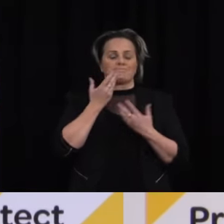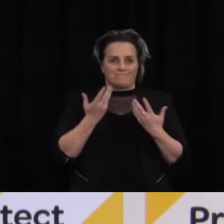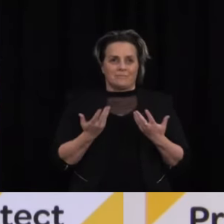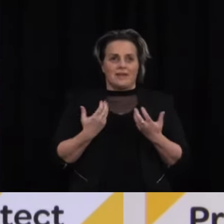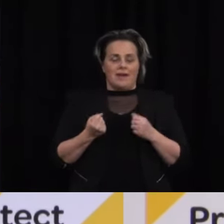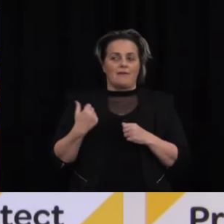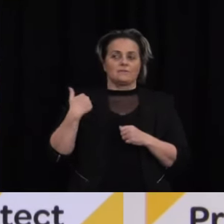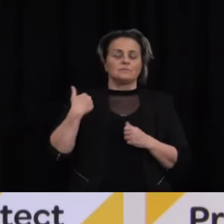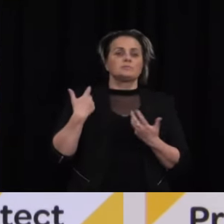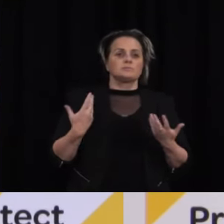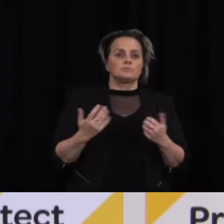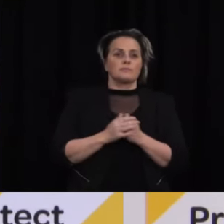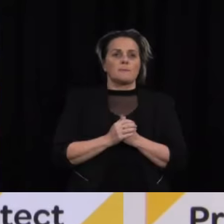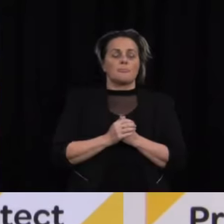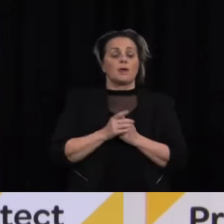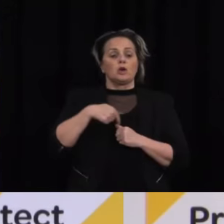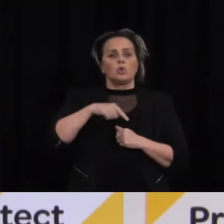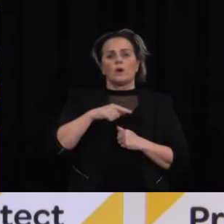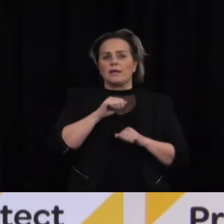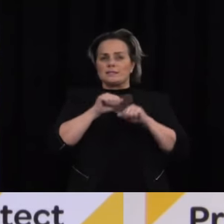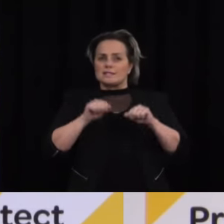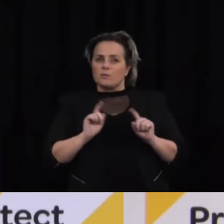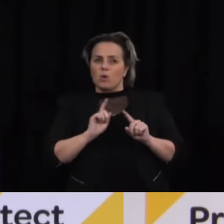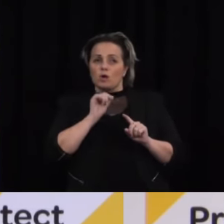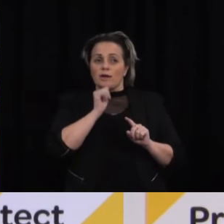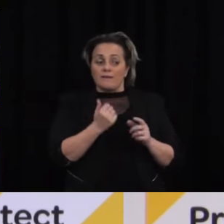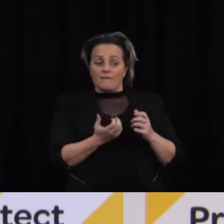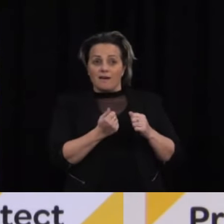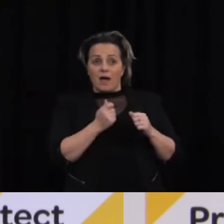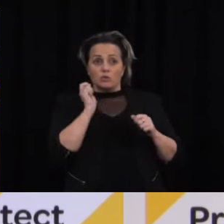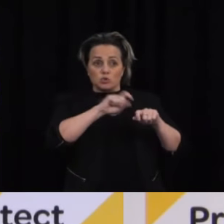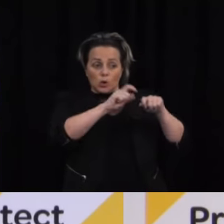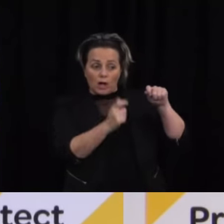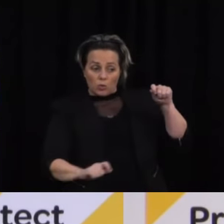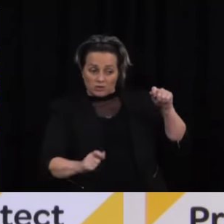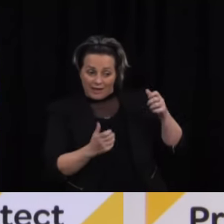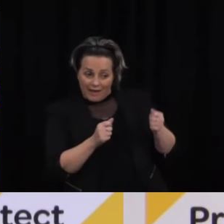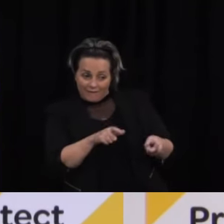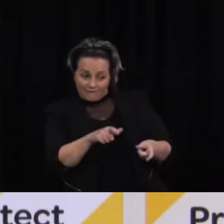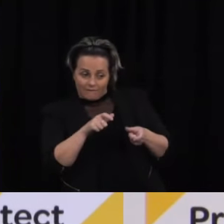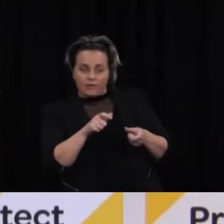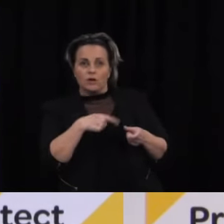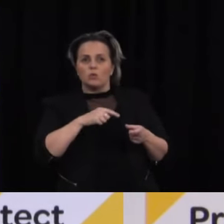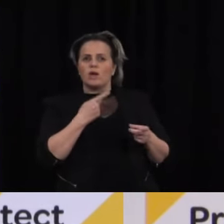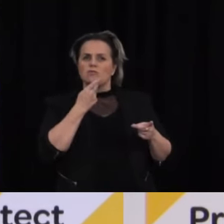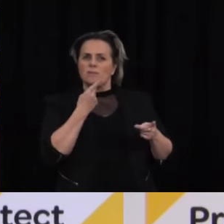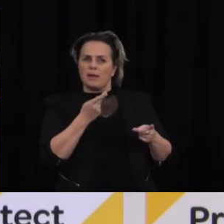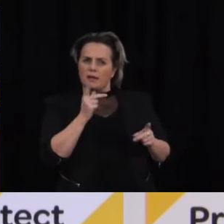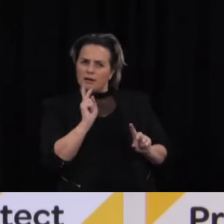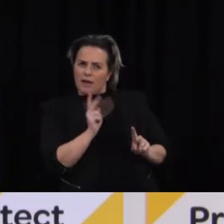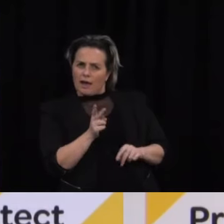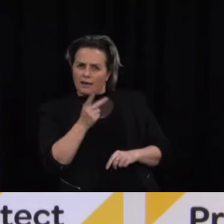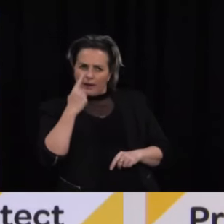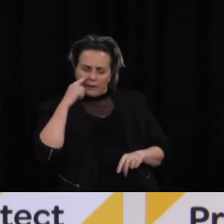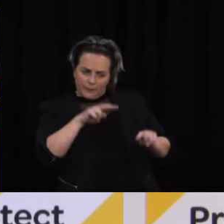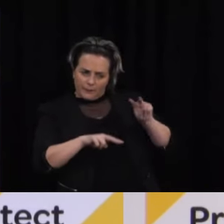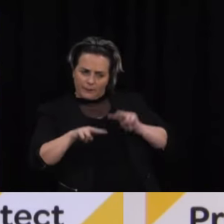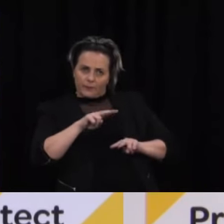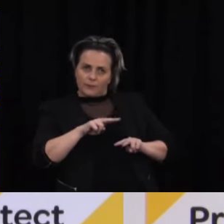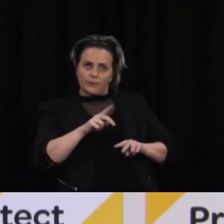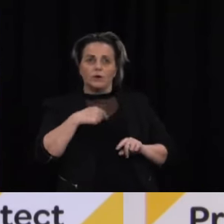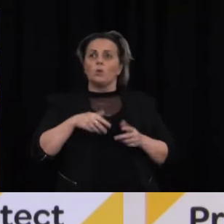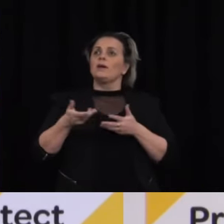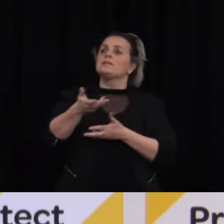test is actually to do a repeat test before we do anything. We discussed it on Monday morning including with the local public health unit